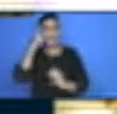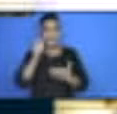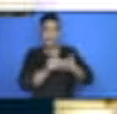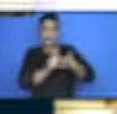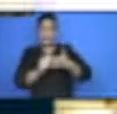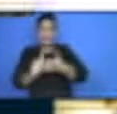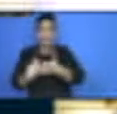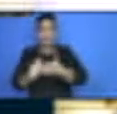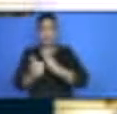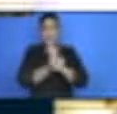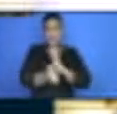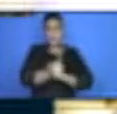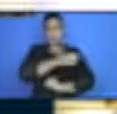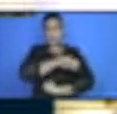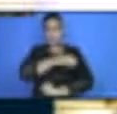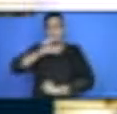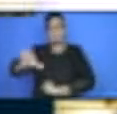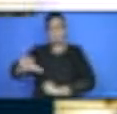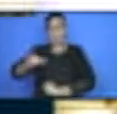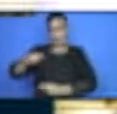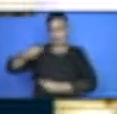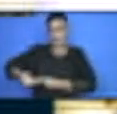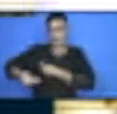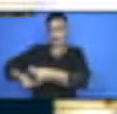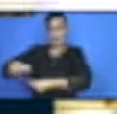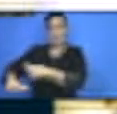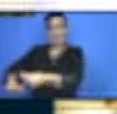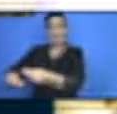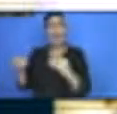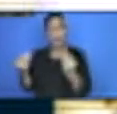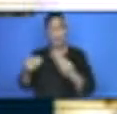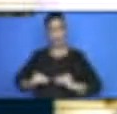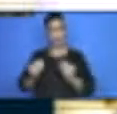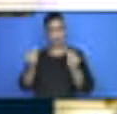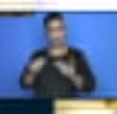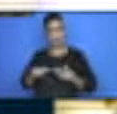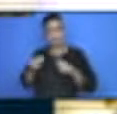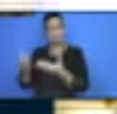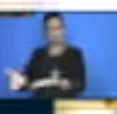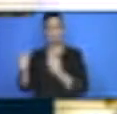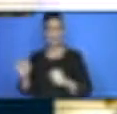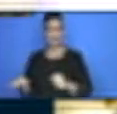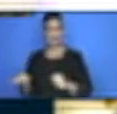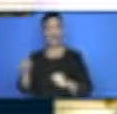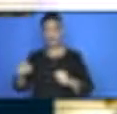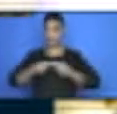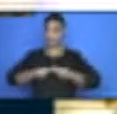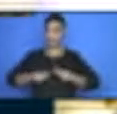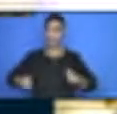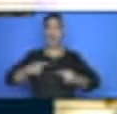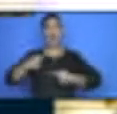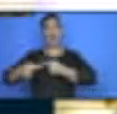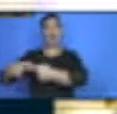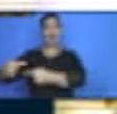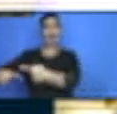to young people for taking over leadership. Then it becomes smooth and allows continuation and acceleration of programs.